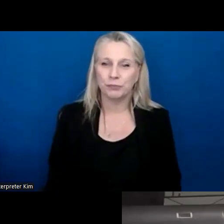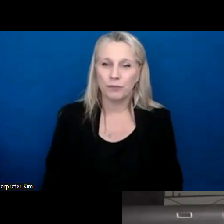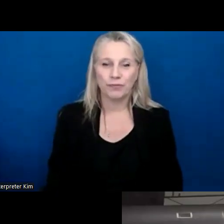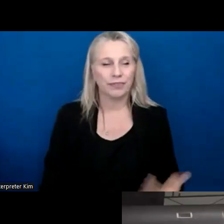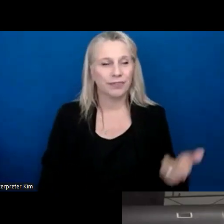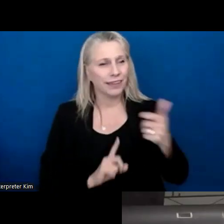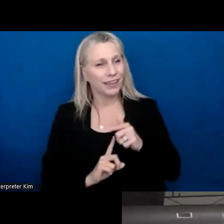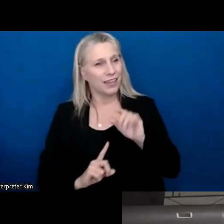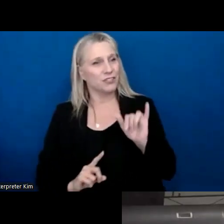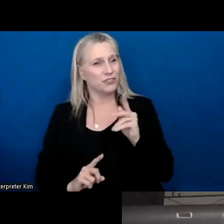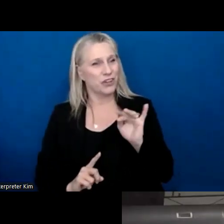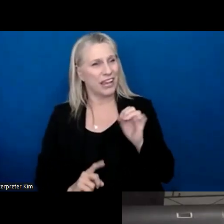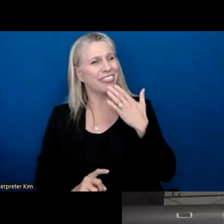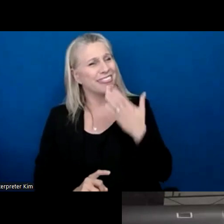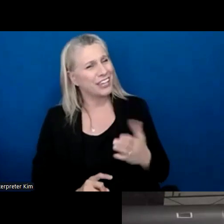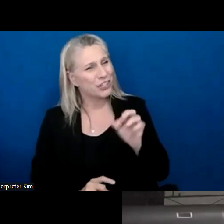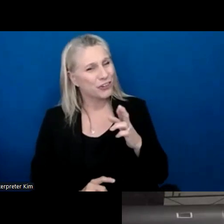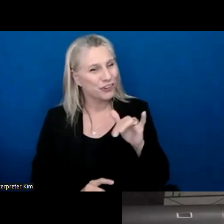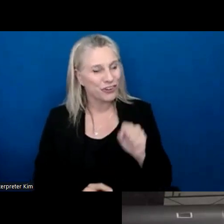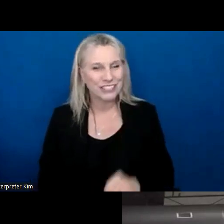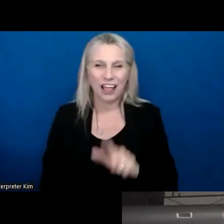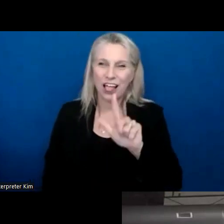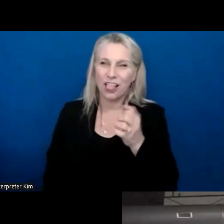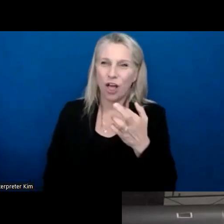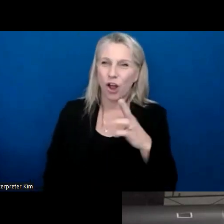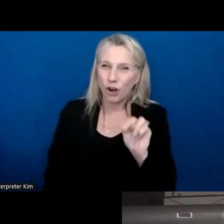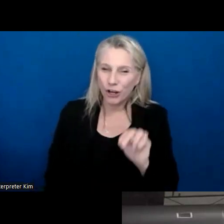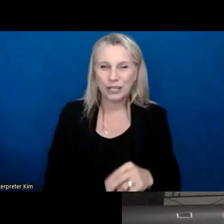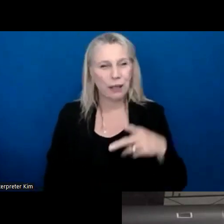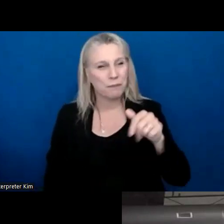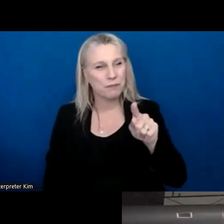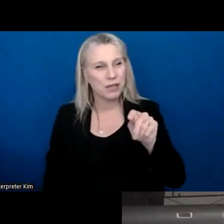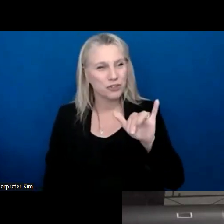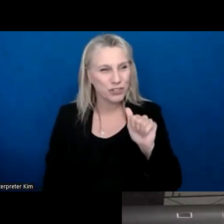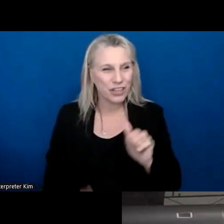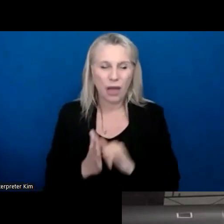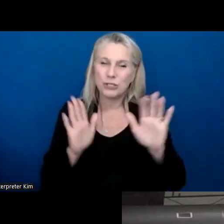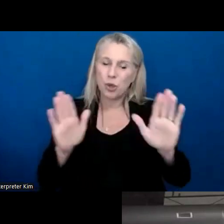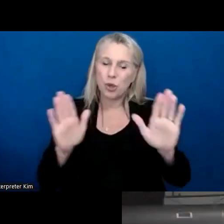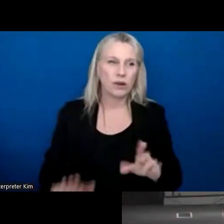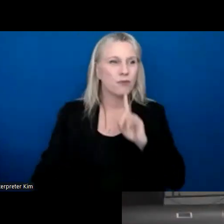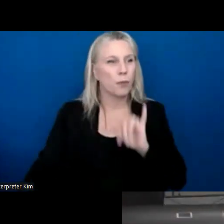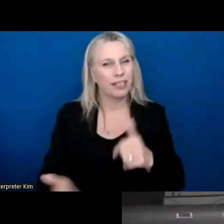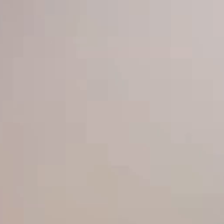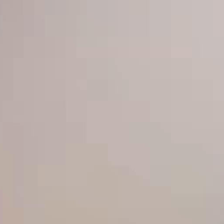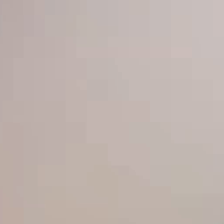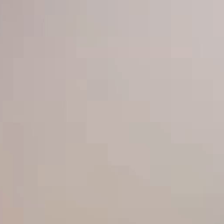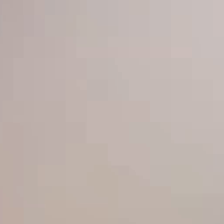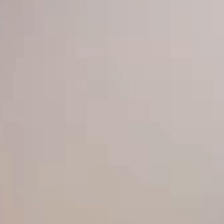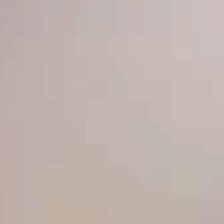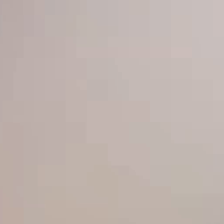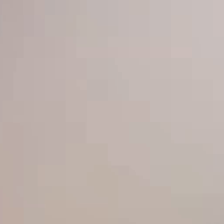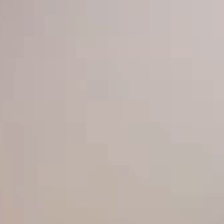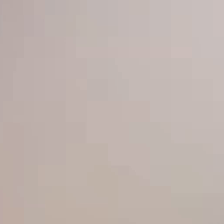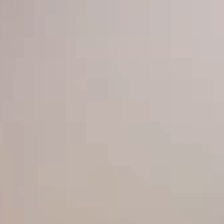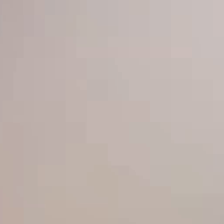Perfect. Thank you, Chris and Lauren and Patricia. That was so wonderful. Really helpful. Um, you